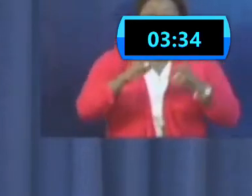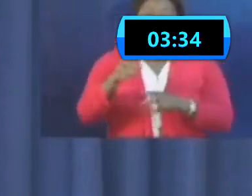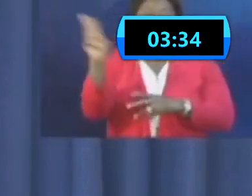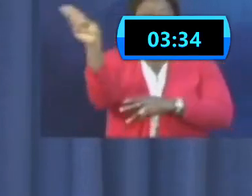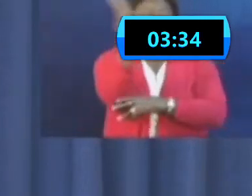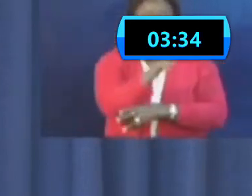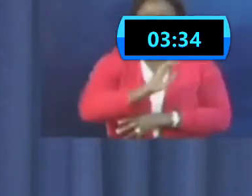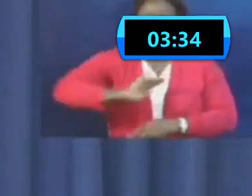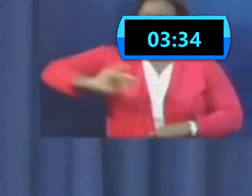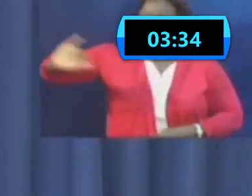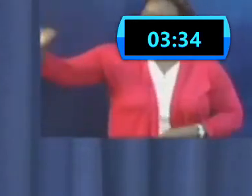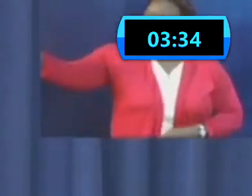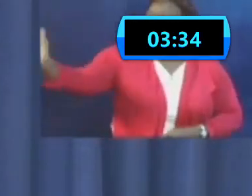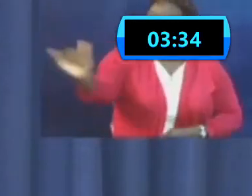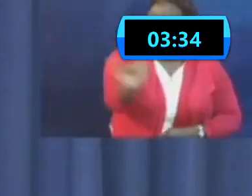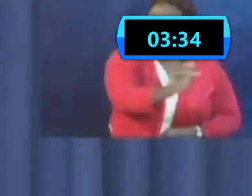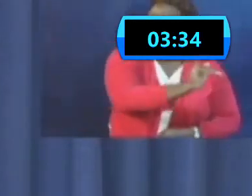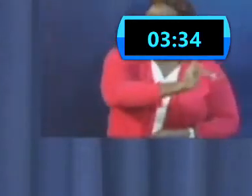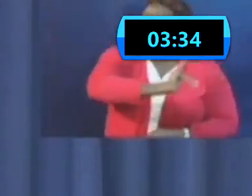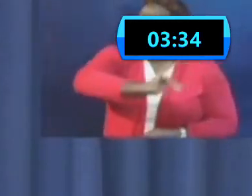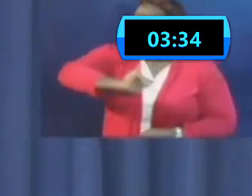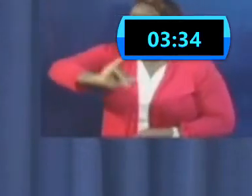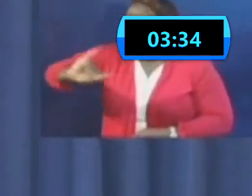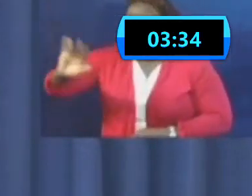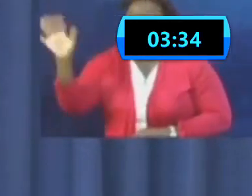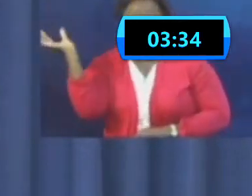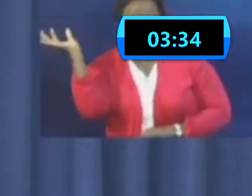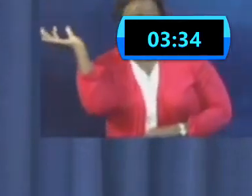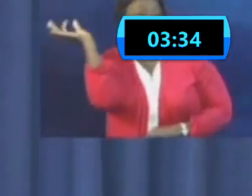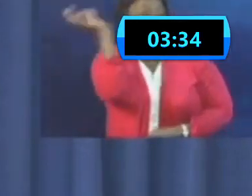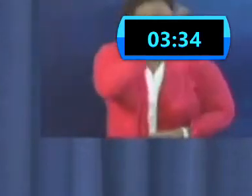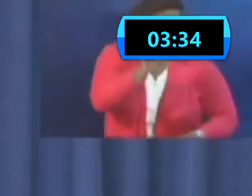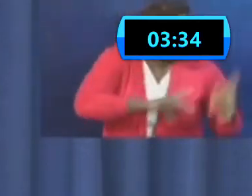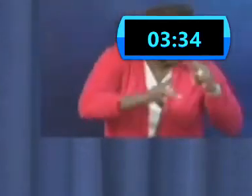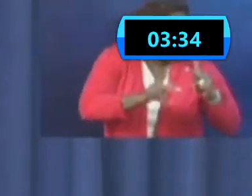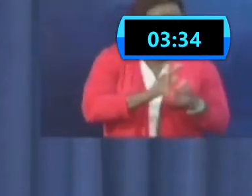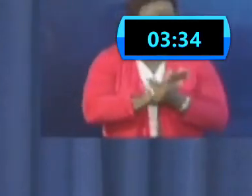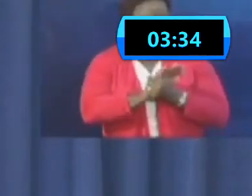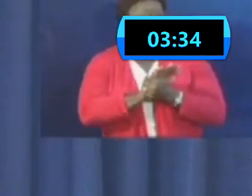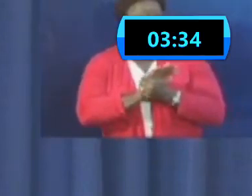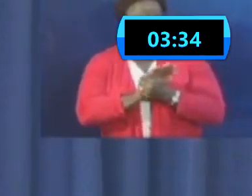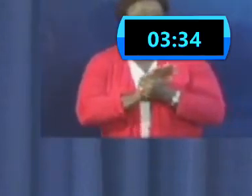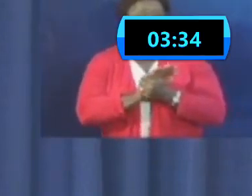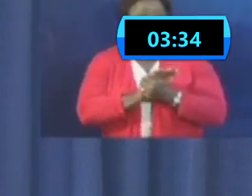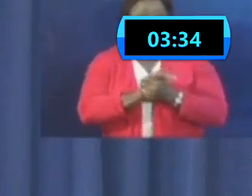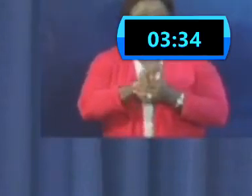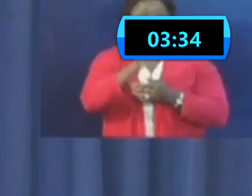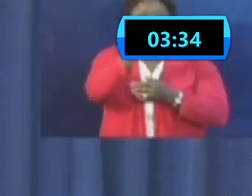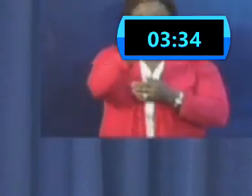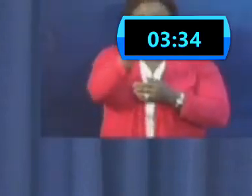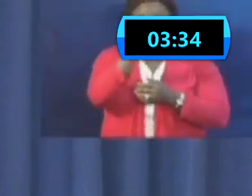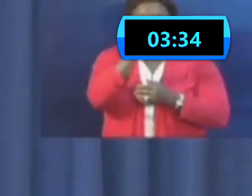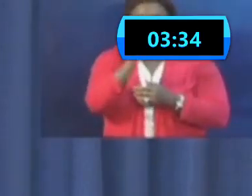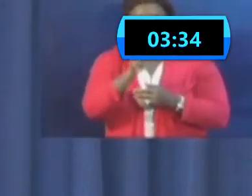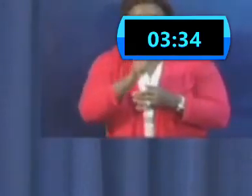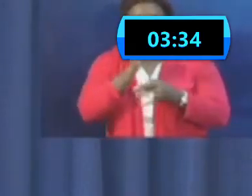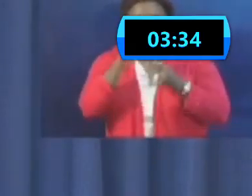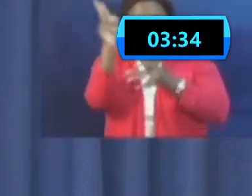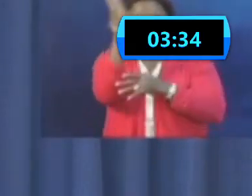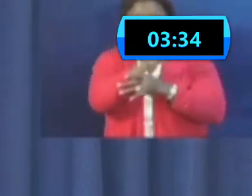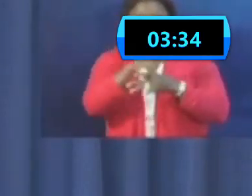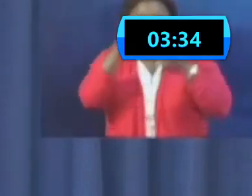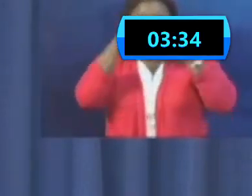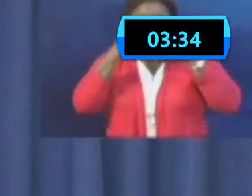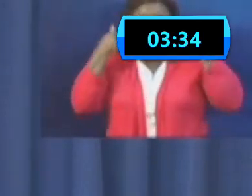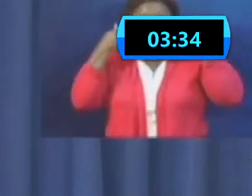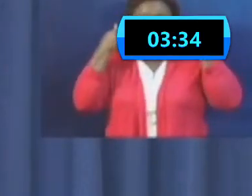enthusiasm in the personal use of the mask on your own